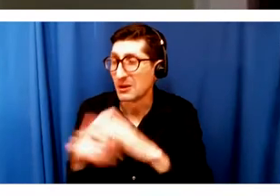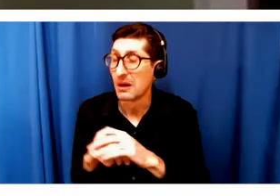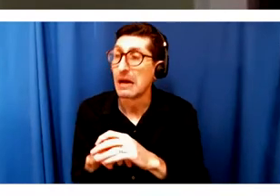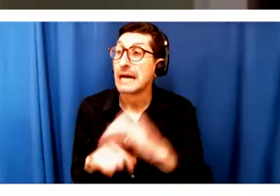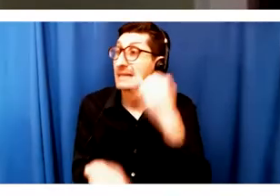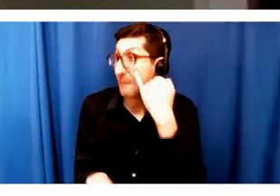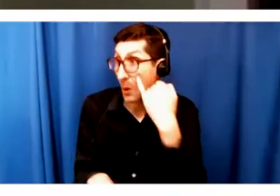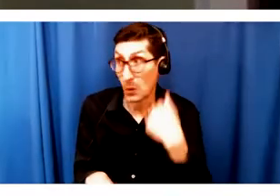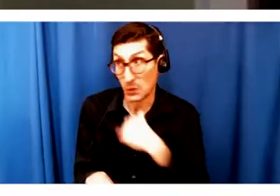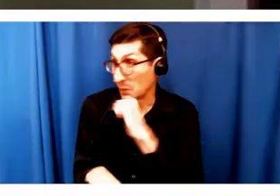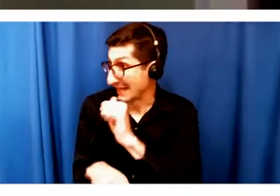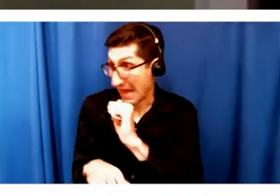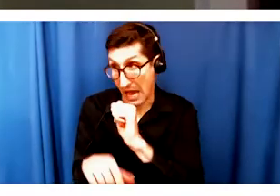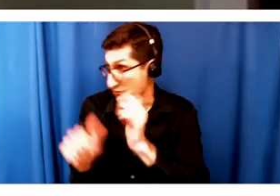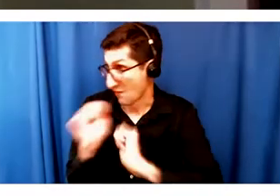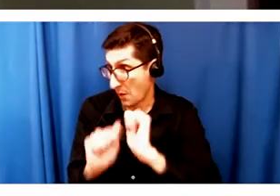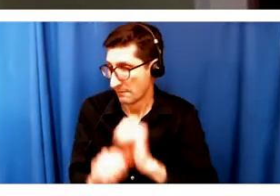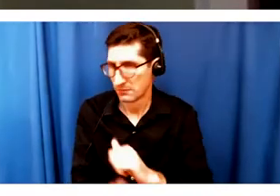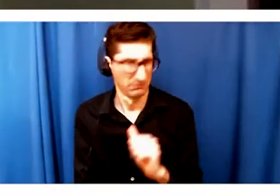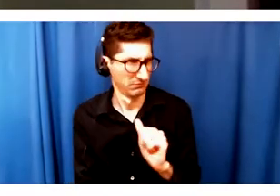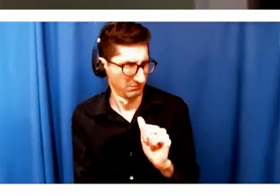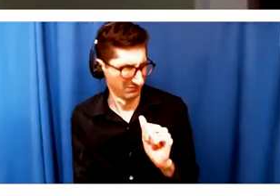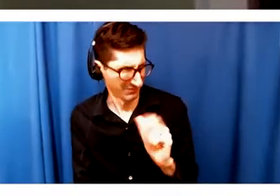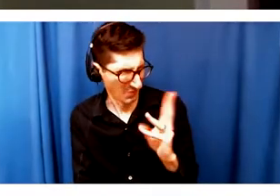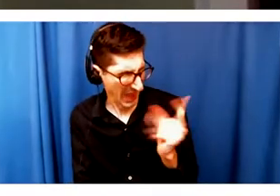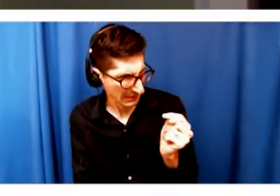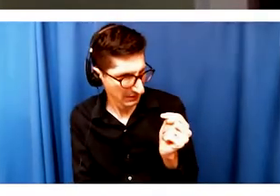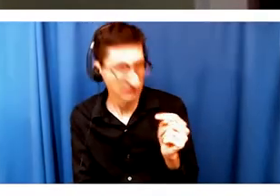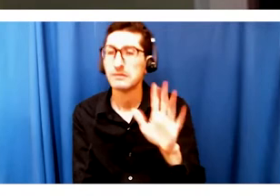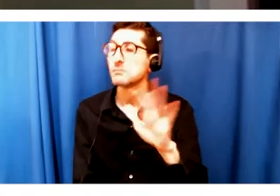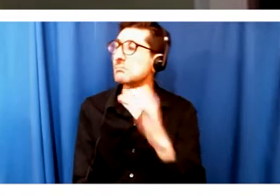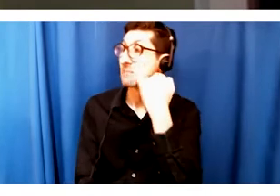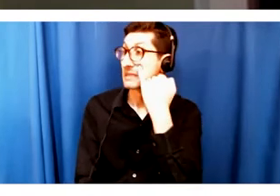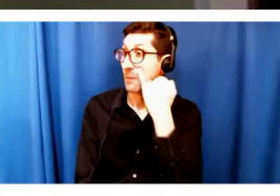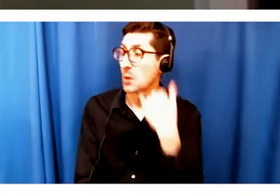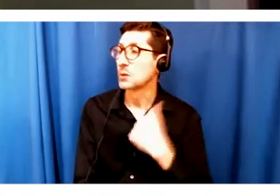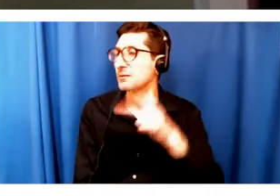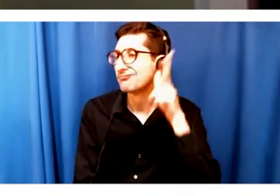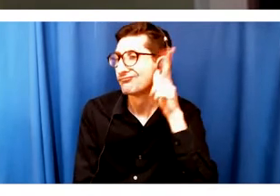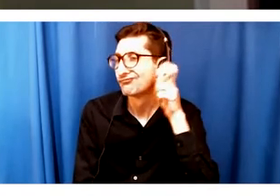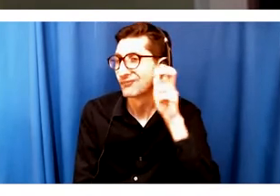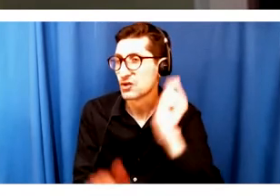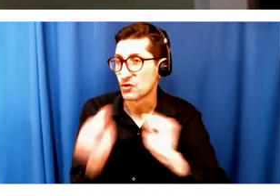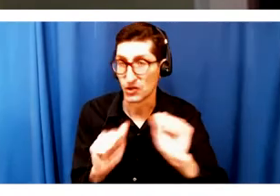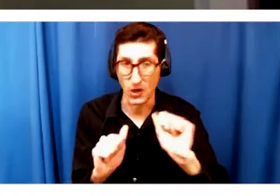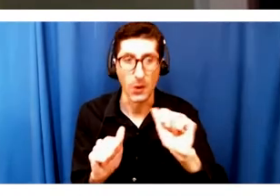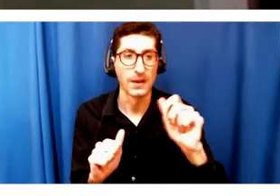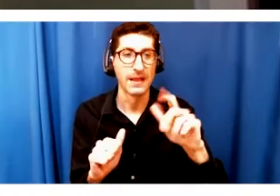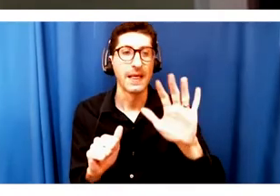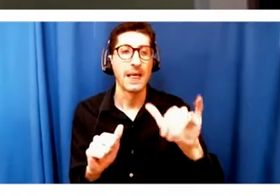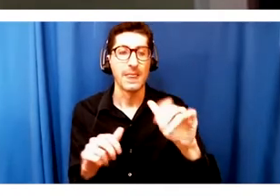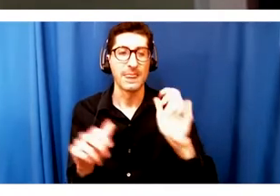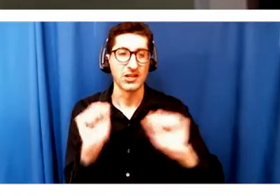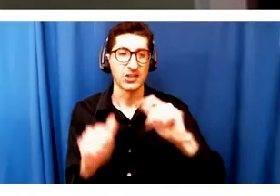show? And I said, what do you mean? And she said, what if instead we listened to the show? And Parable of the Sower is about what